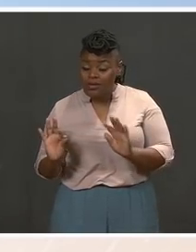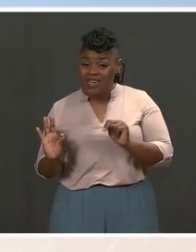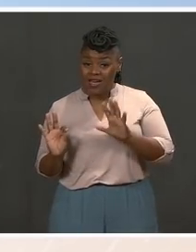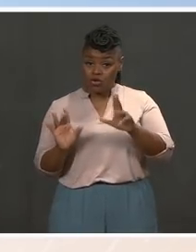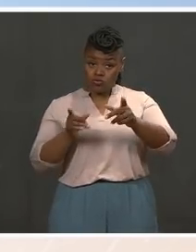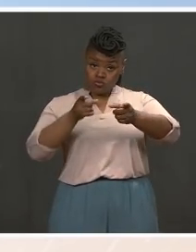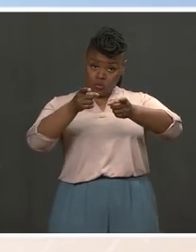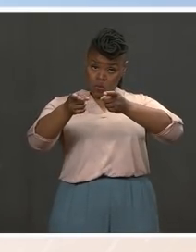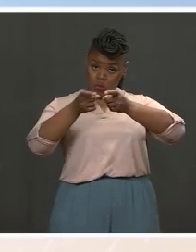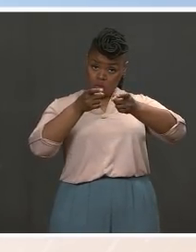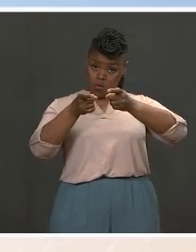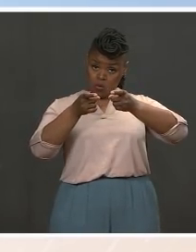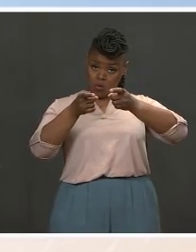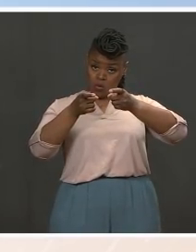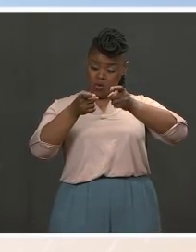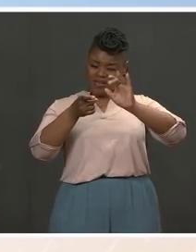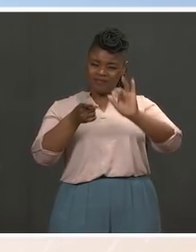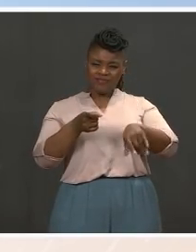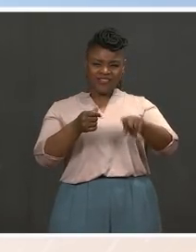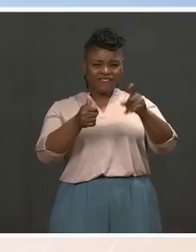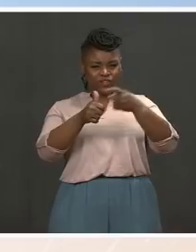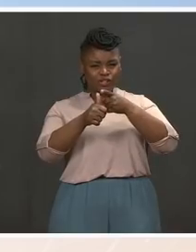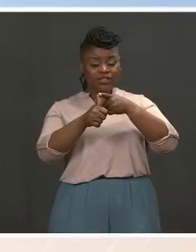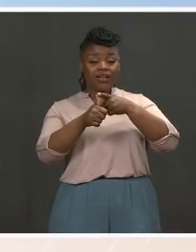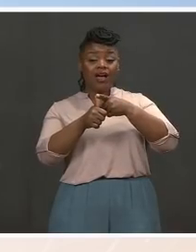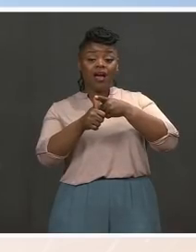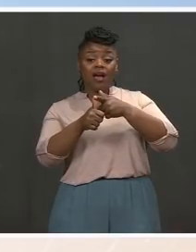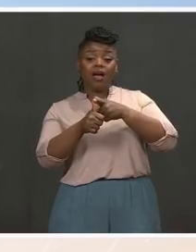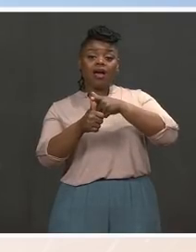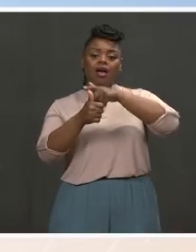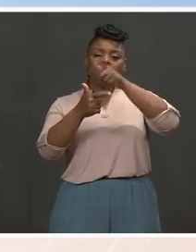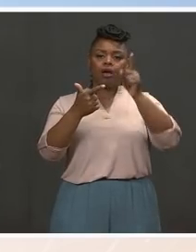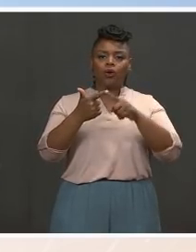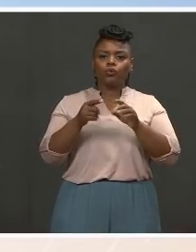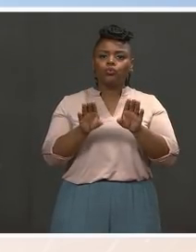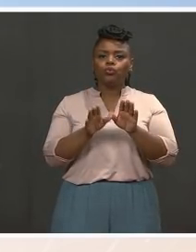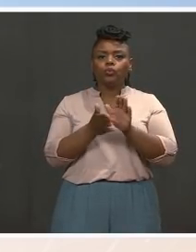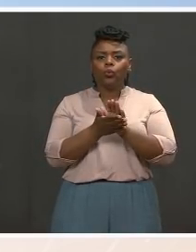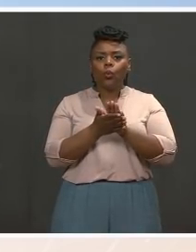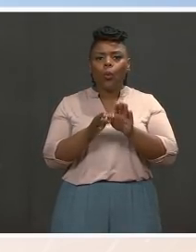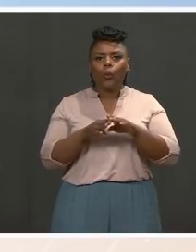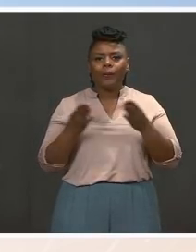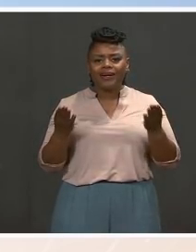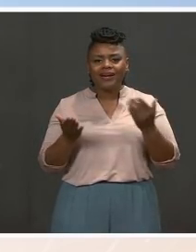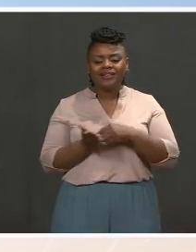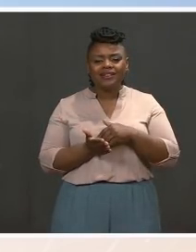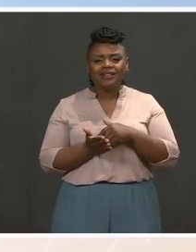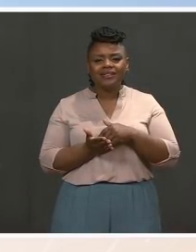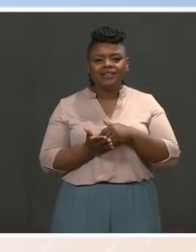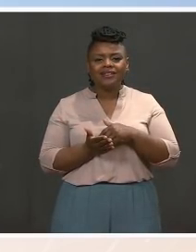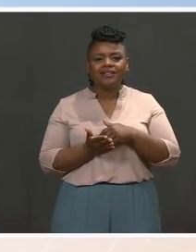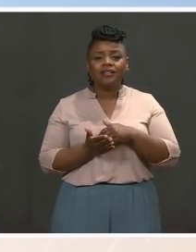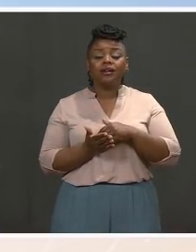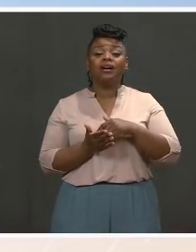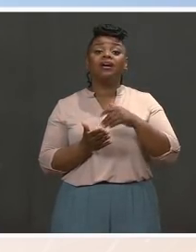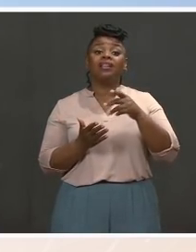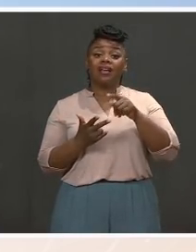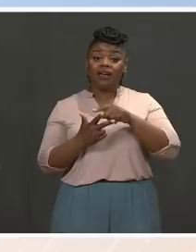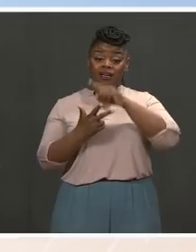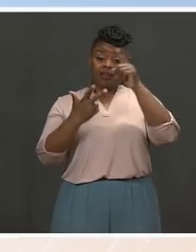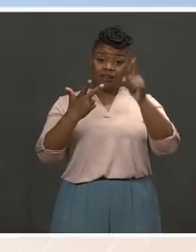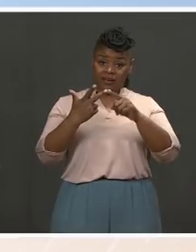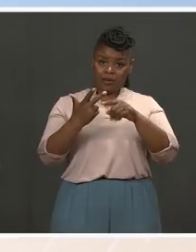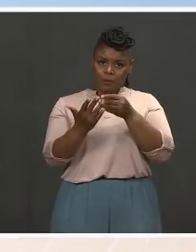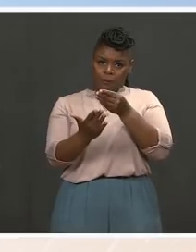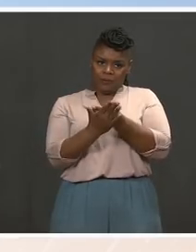so that schools can reopen safely. And then, of course, there are funds as a part of the American Rescue Plan, historic investment in child